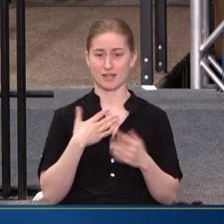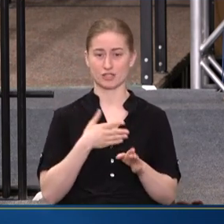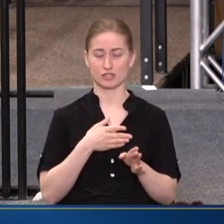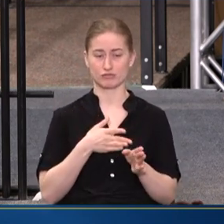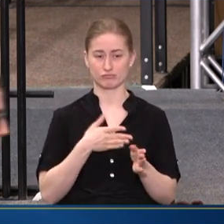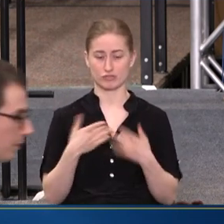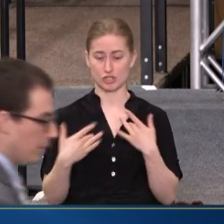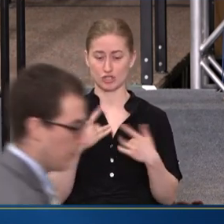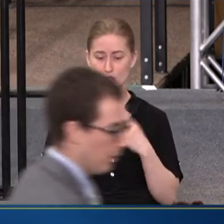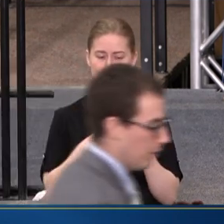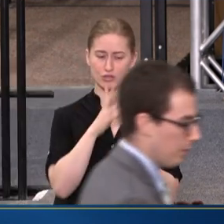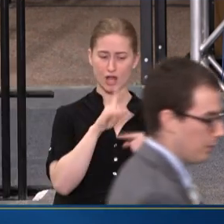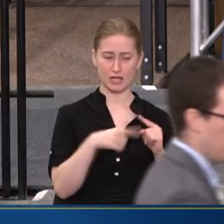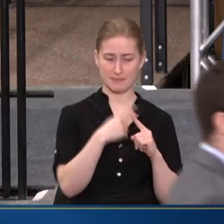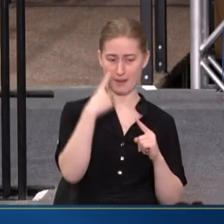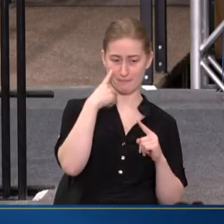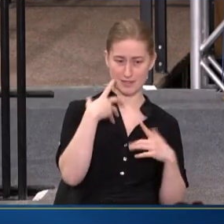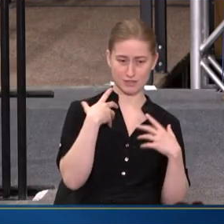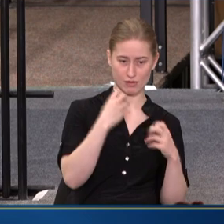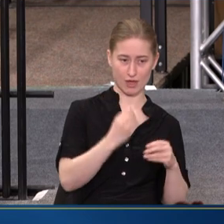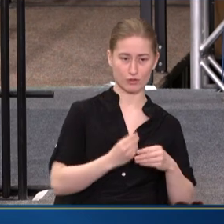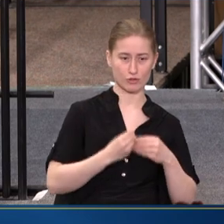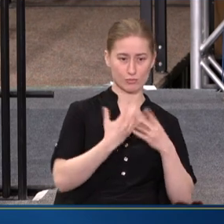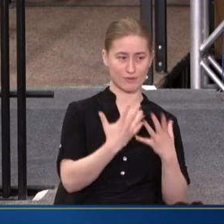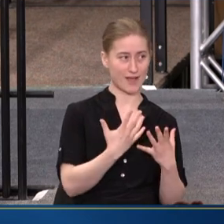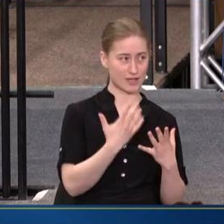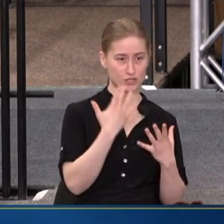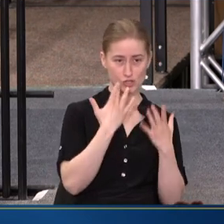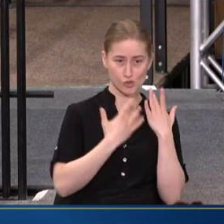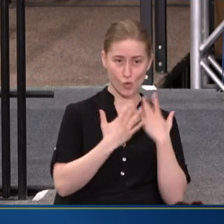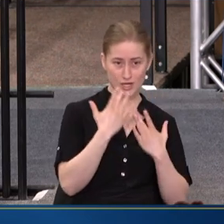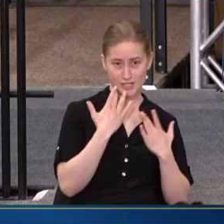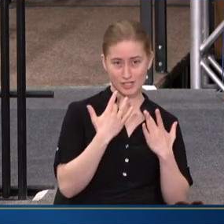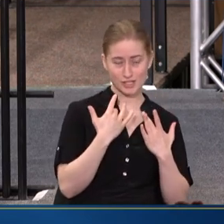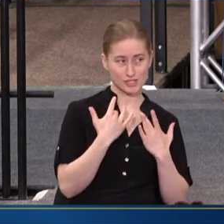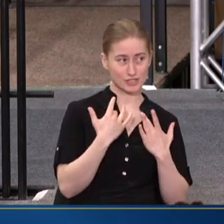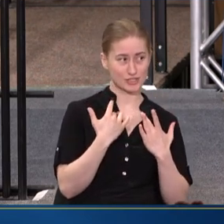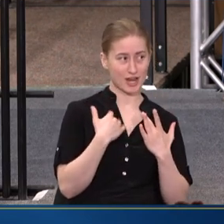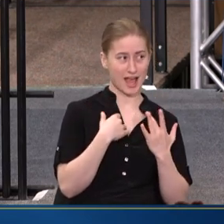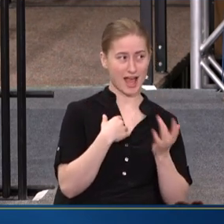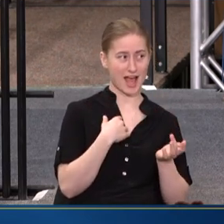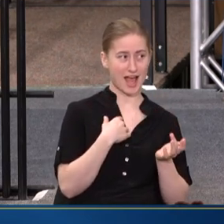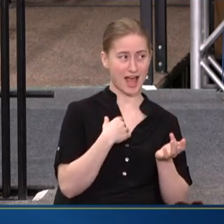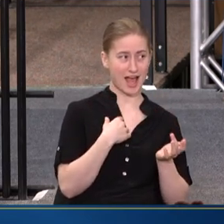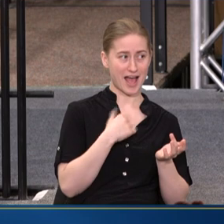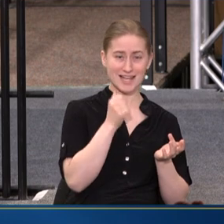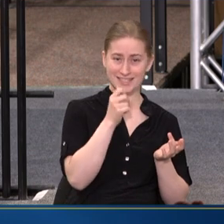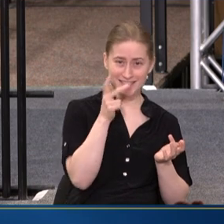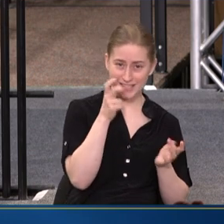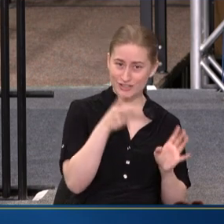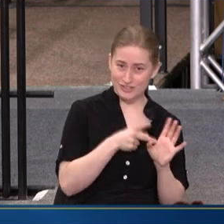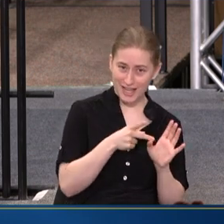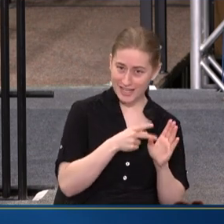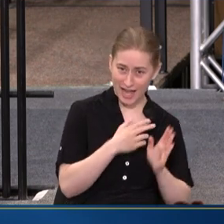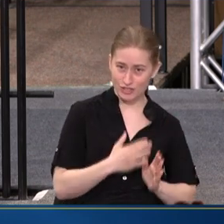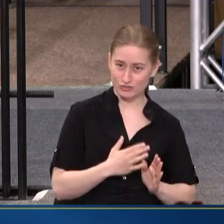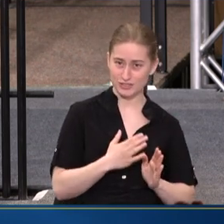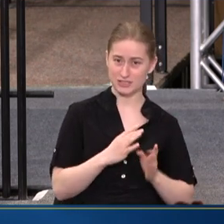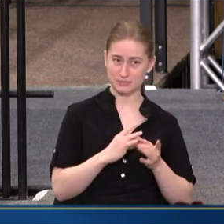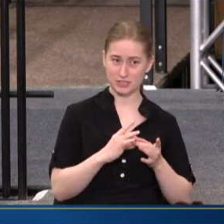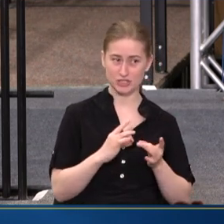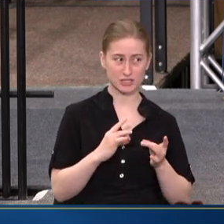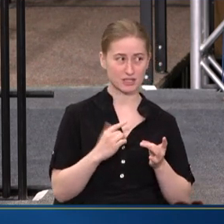IS WHEN WE TALK ABOUT MENTAL HEALTH PROVIDER SHORTAGE, I DIDN'T HEAR PSYCHATRISTS BEING MENTIONED.